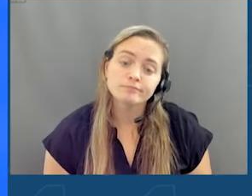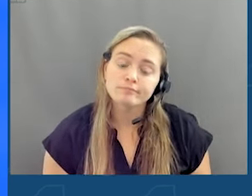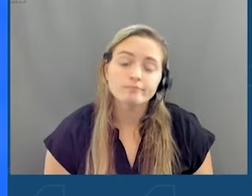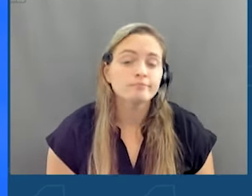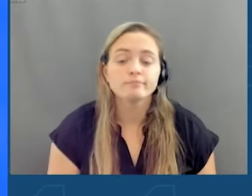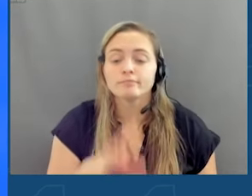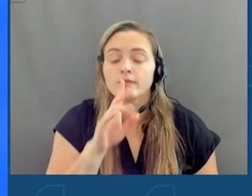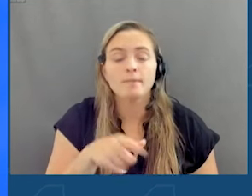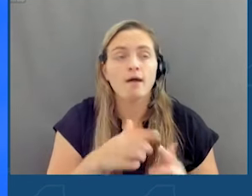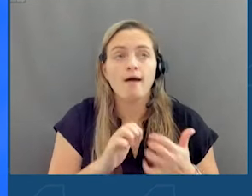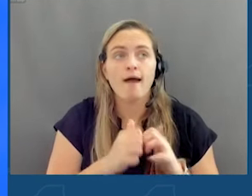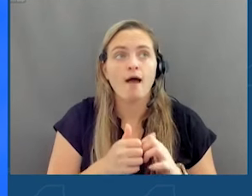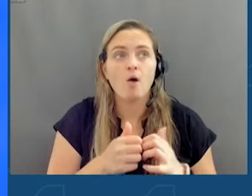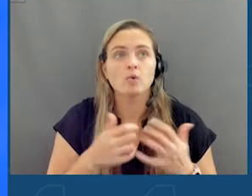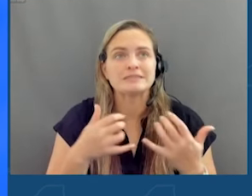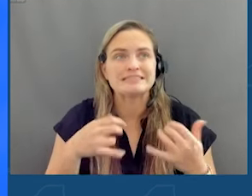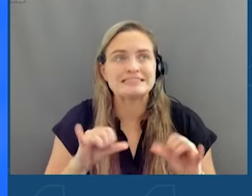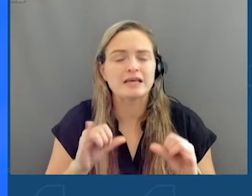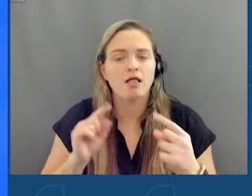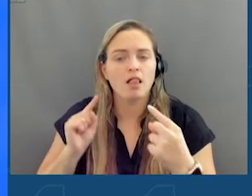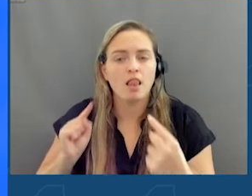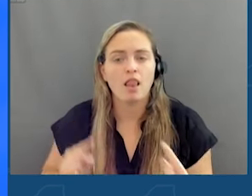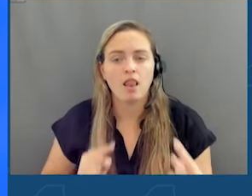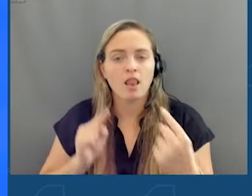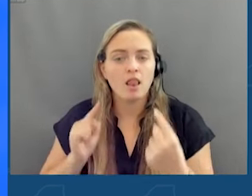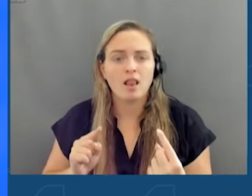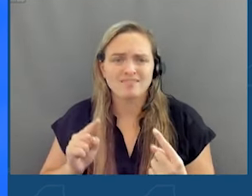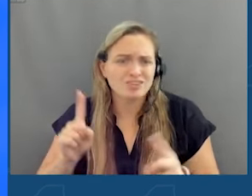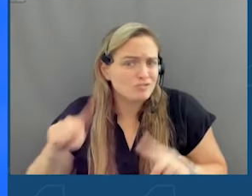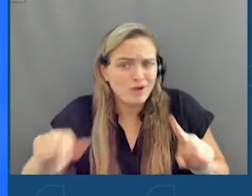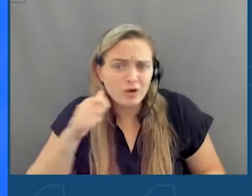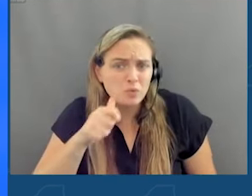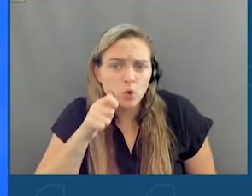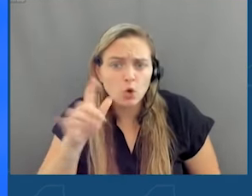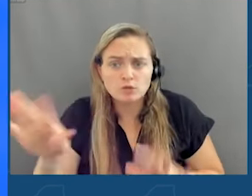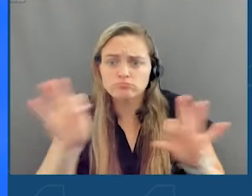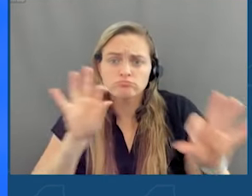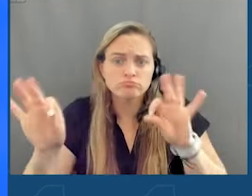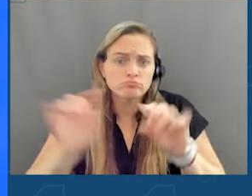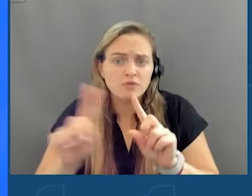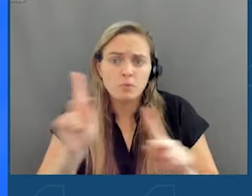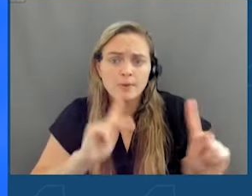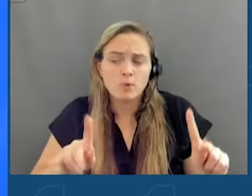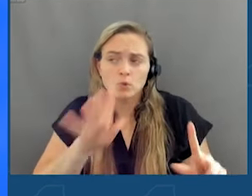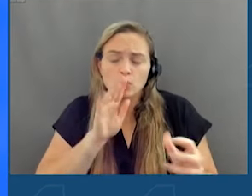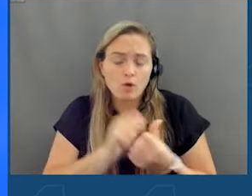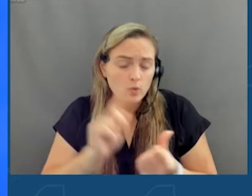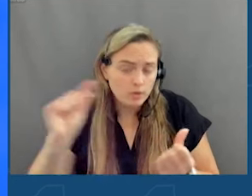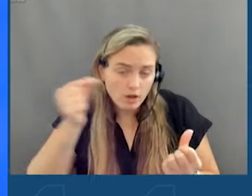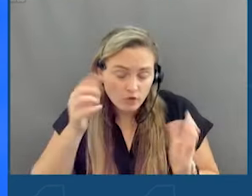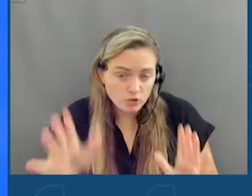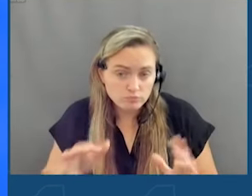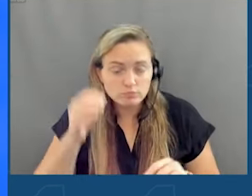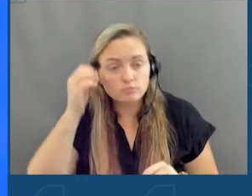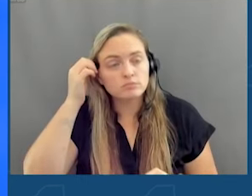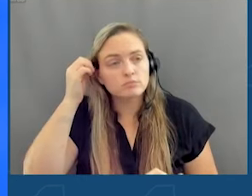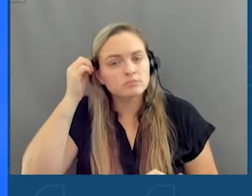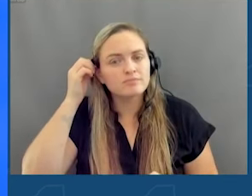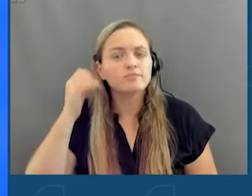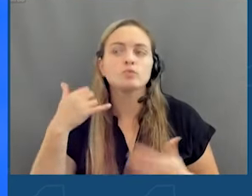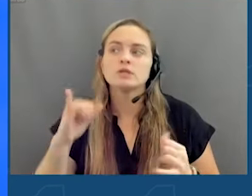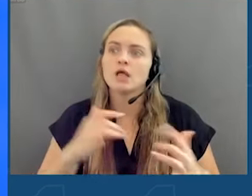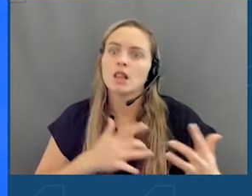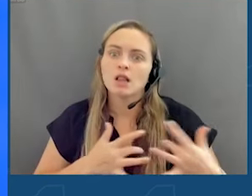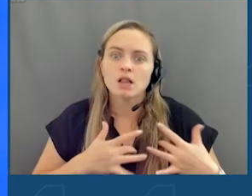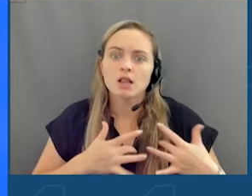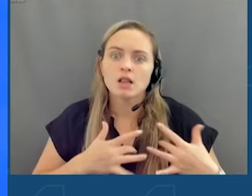about how they're still struggling. These are just random girls selected to have a conversation with the governor telling me that they're still very anxious